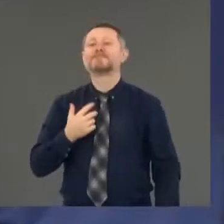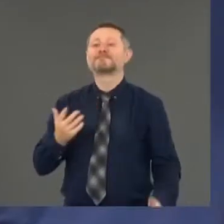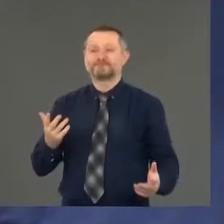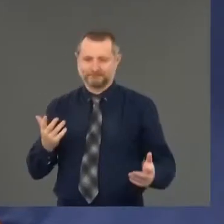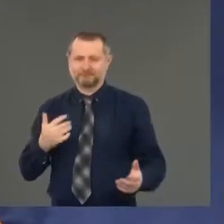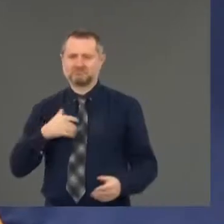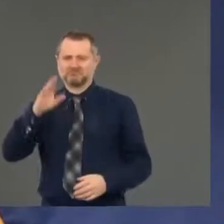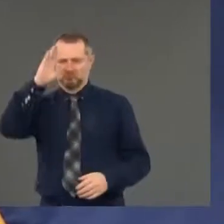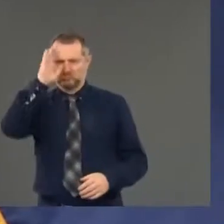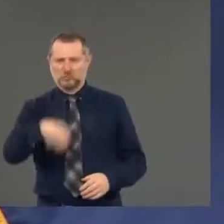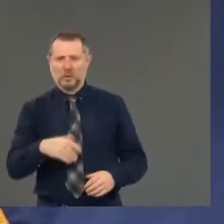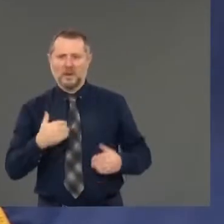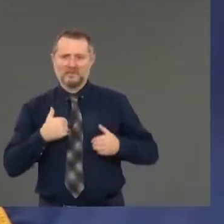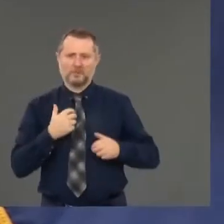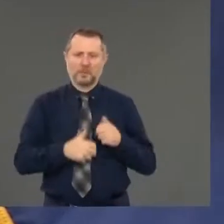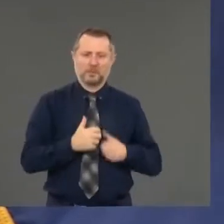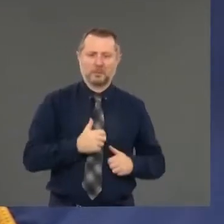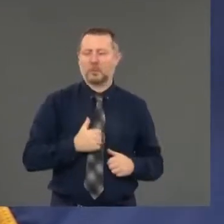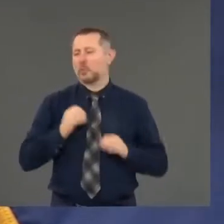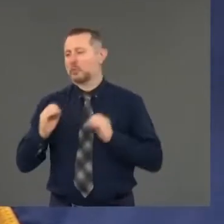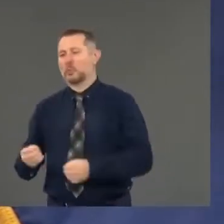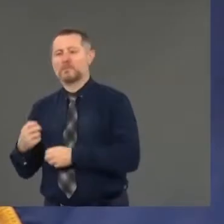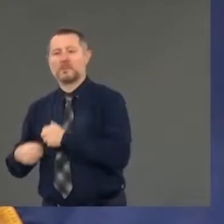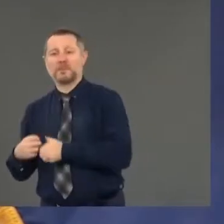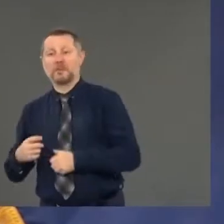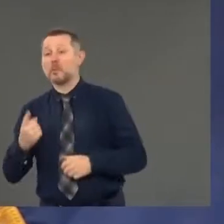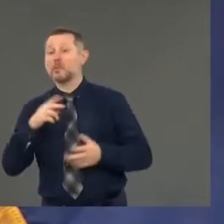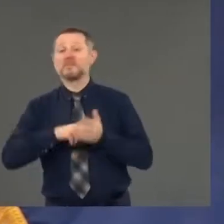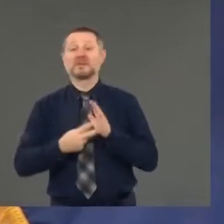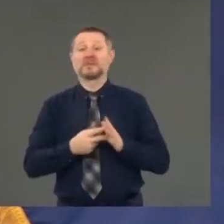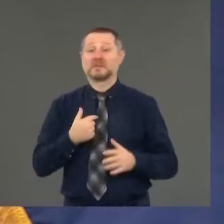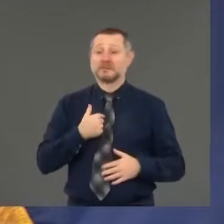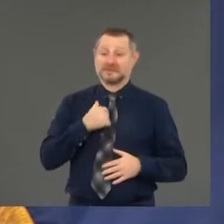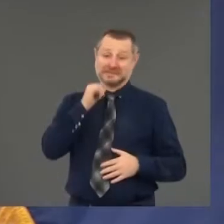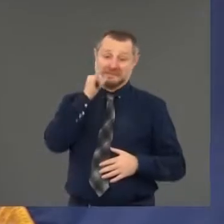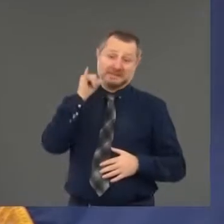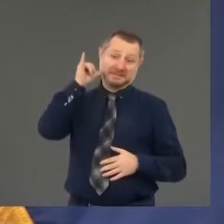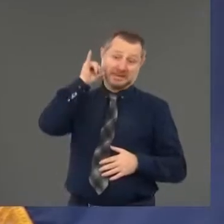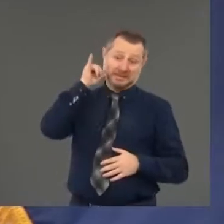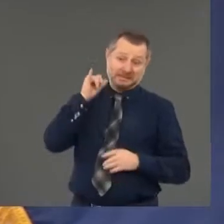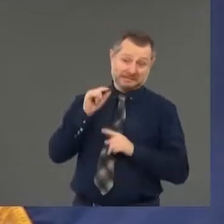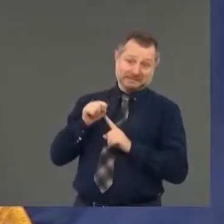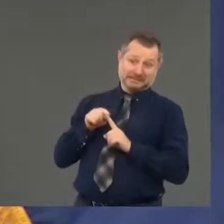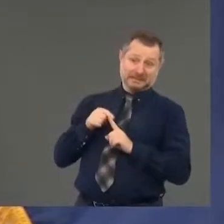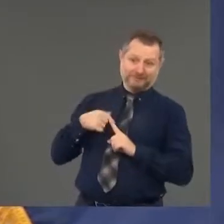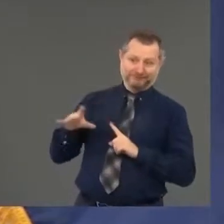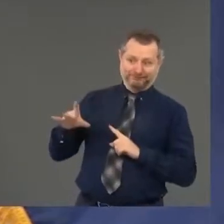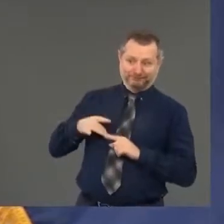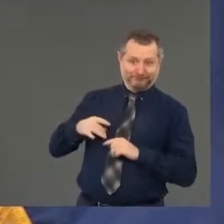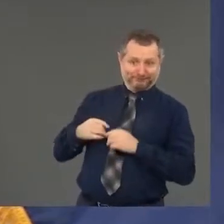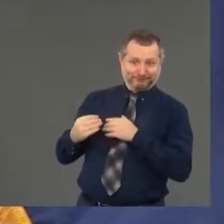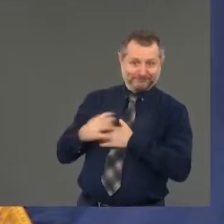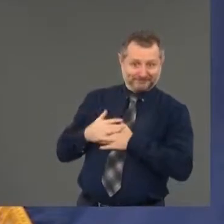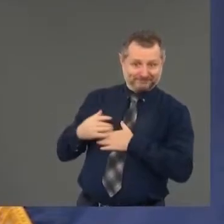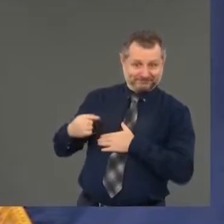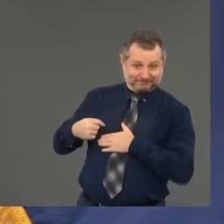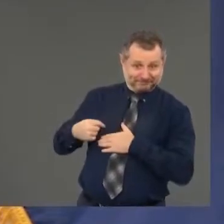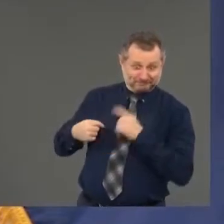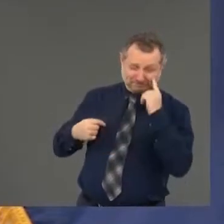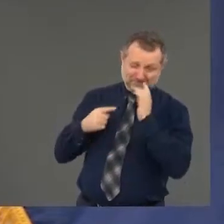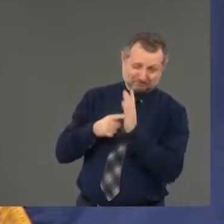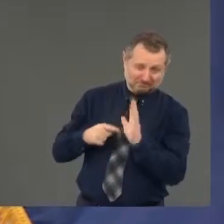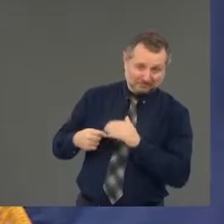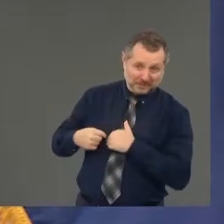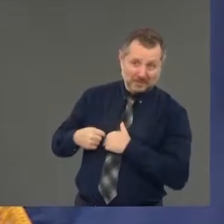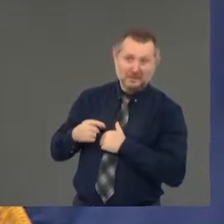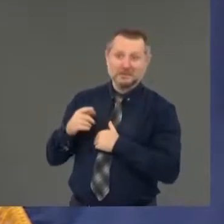Two weeks is I got infected yesterday. I didn't feel well for a few days. Well, the virus incubated for a few